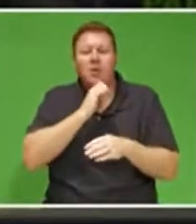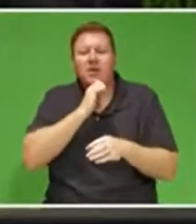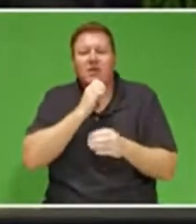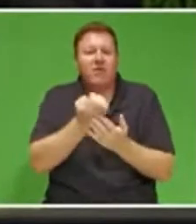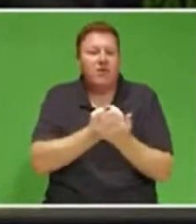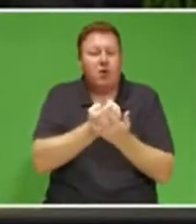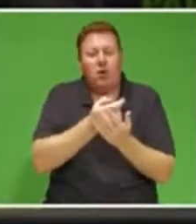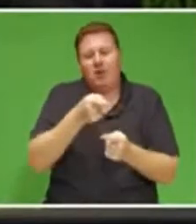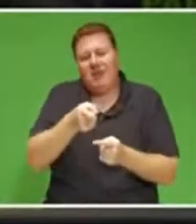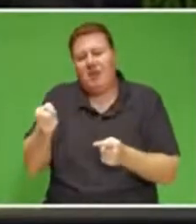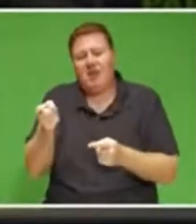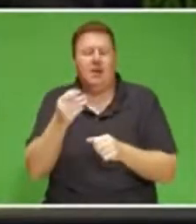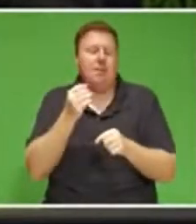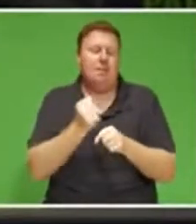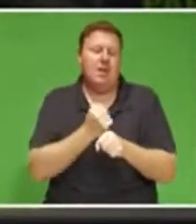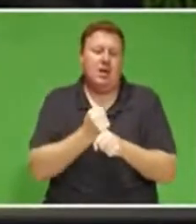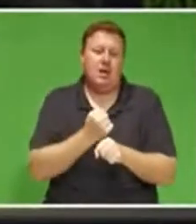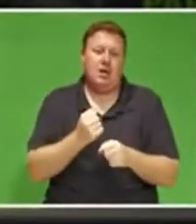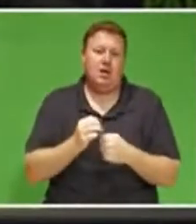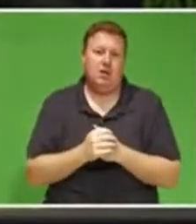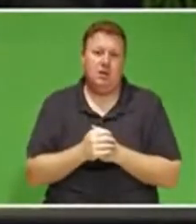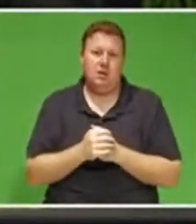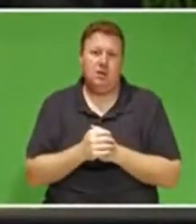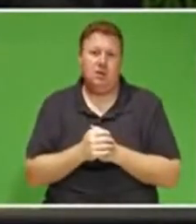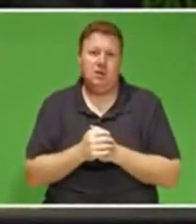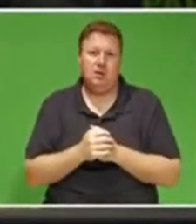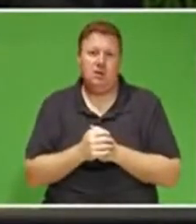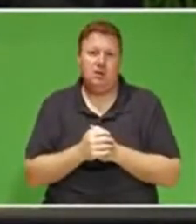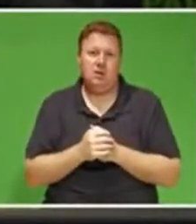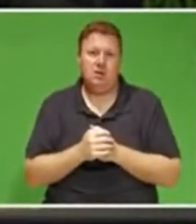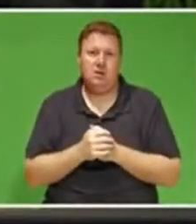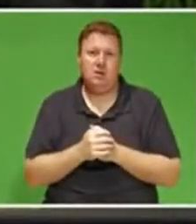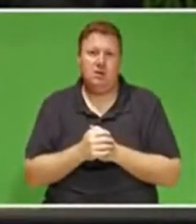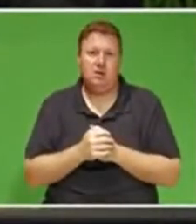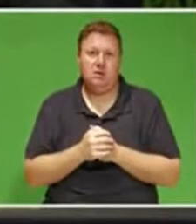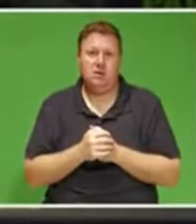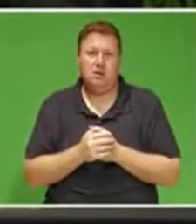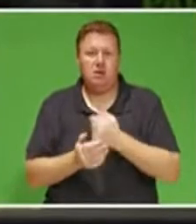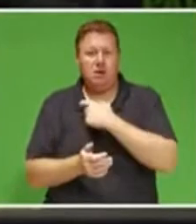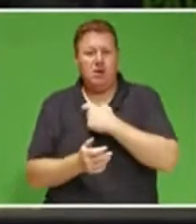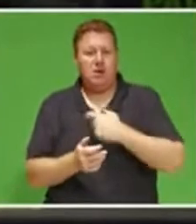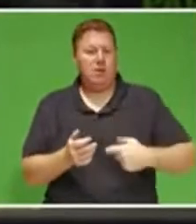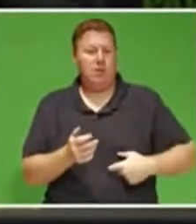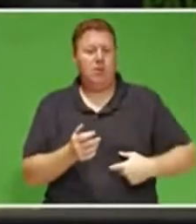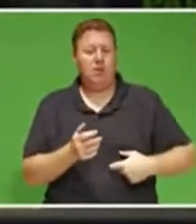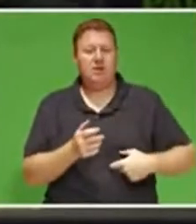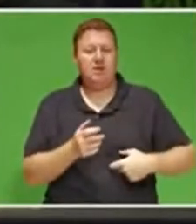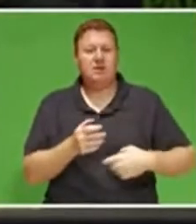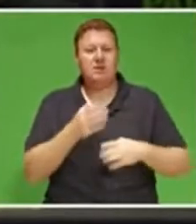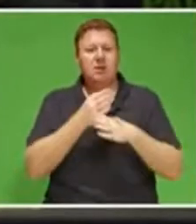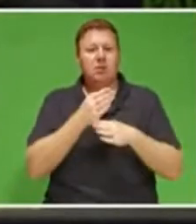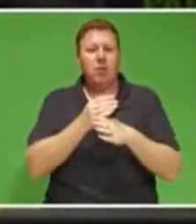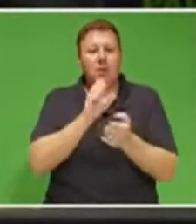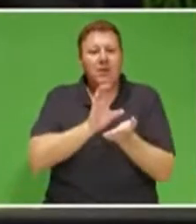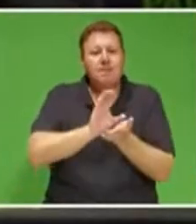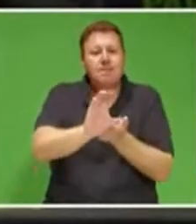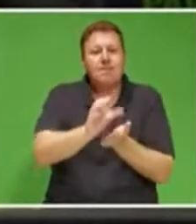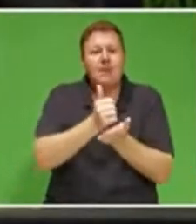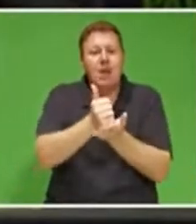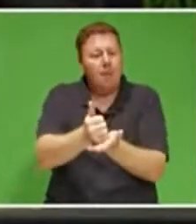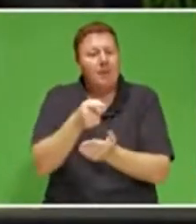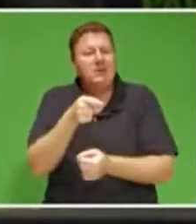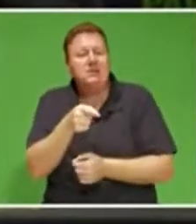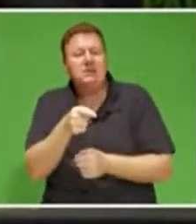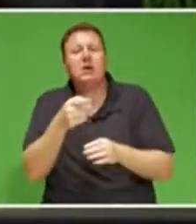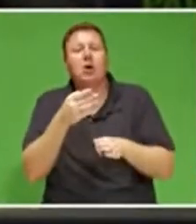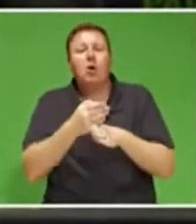economy. The presidential employment stimulus has created work and livelihood